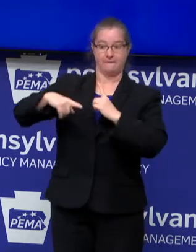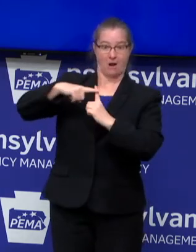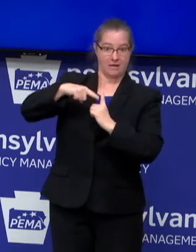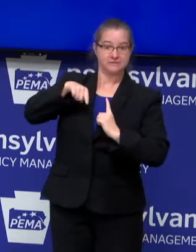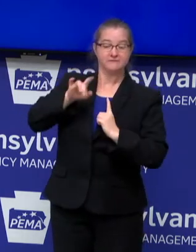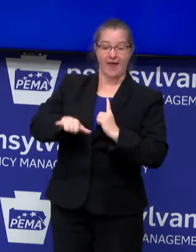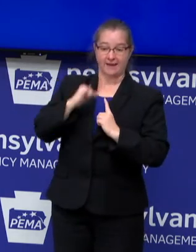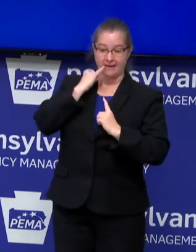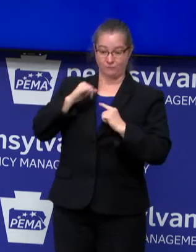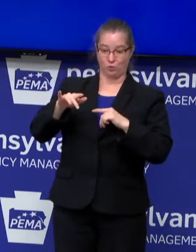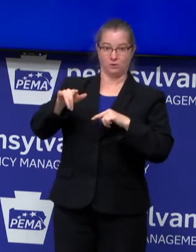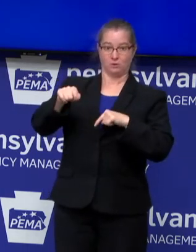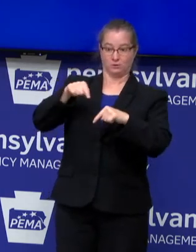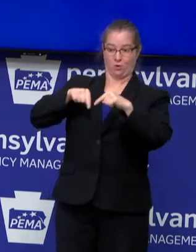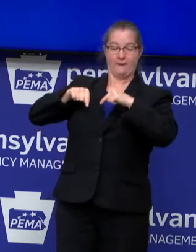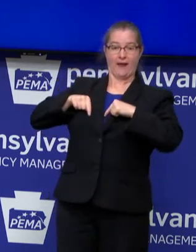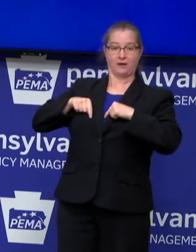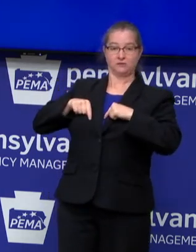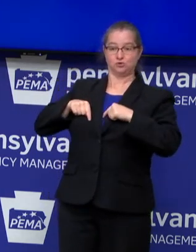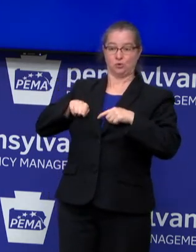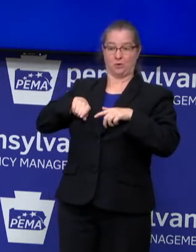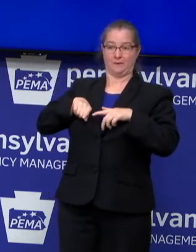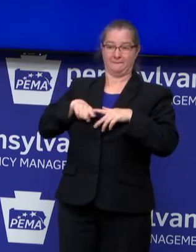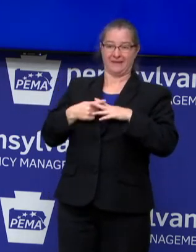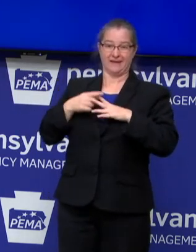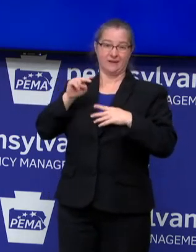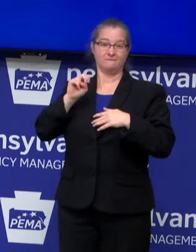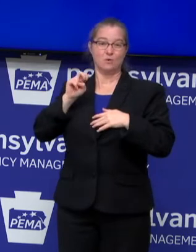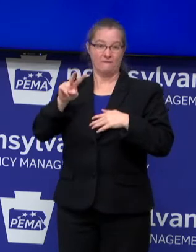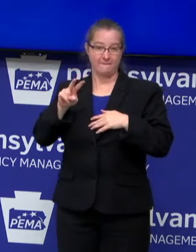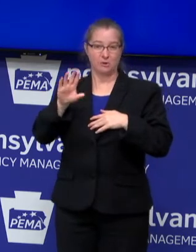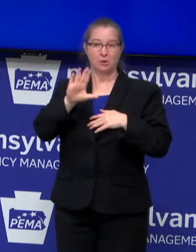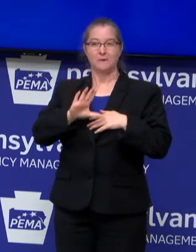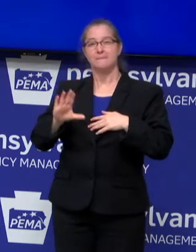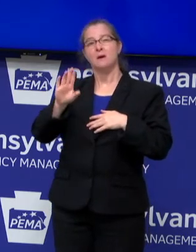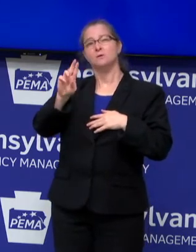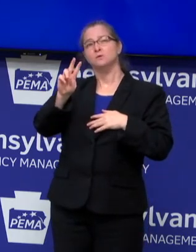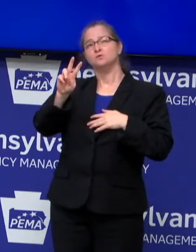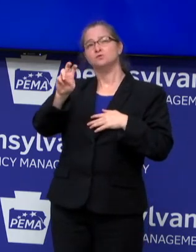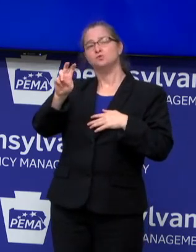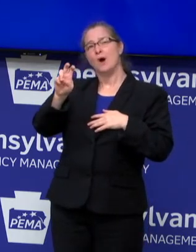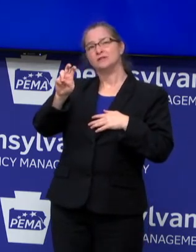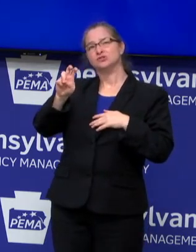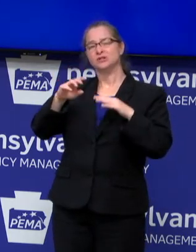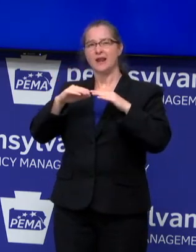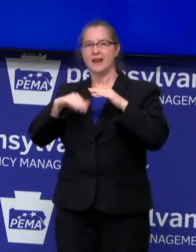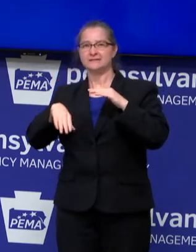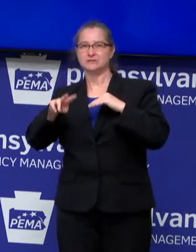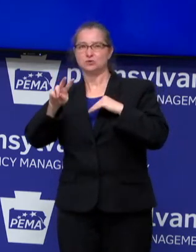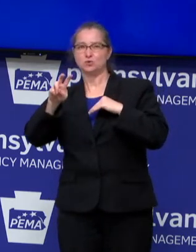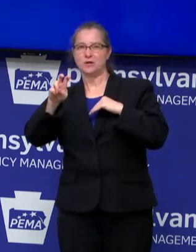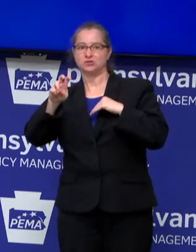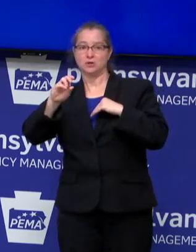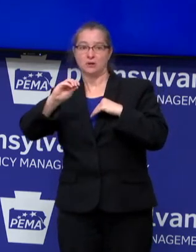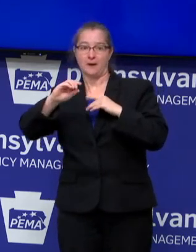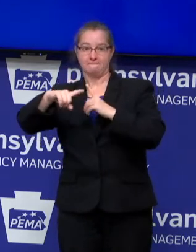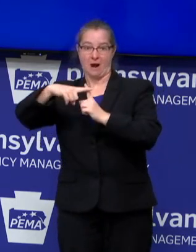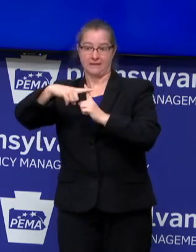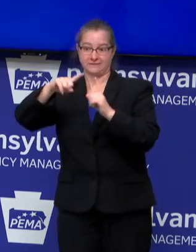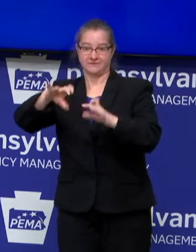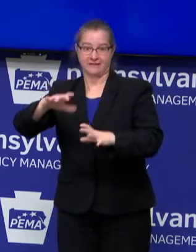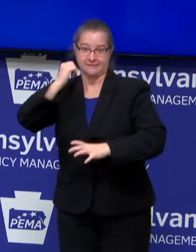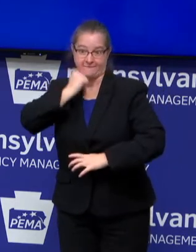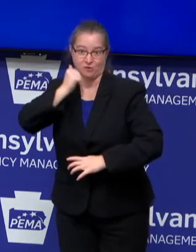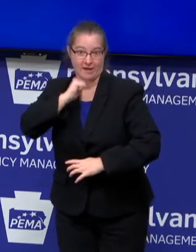if you rewound the tape to the first half of November, we were about 200, maybe a little less than that, positive tests per